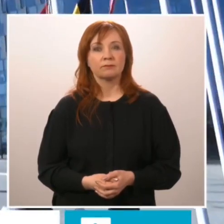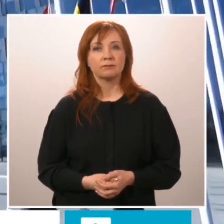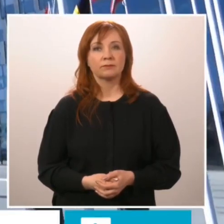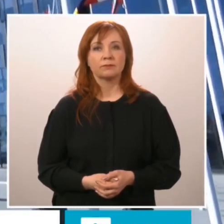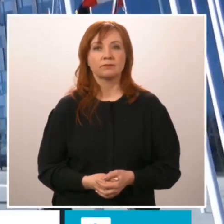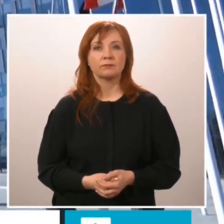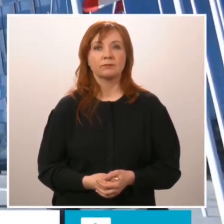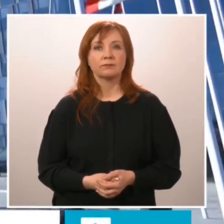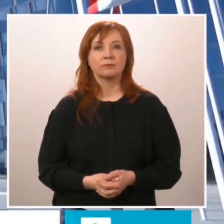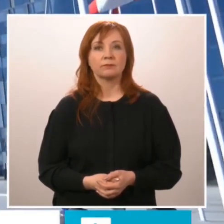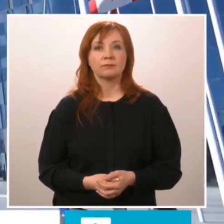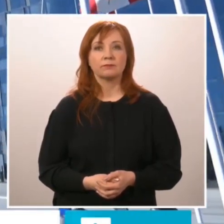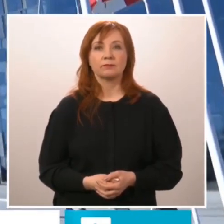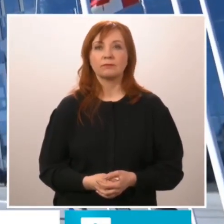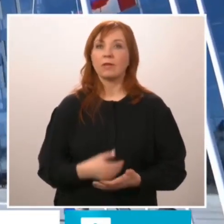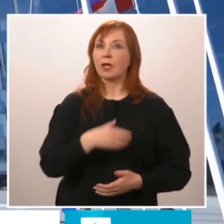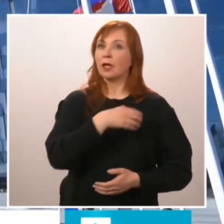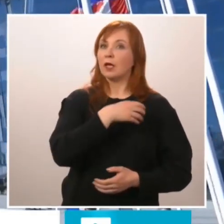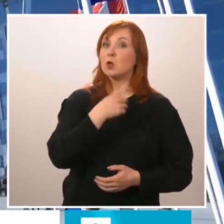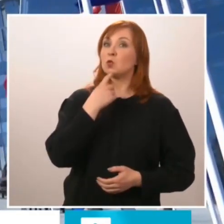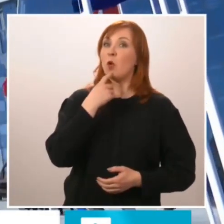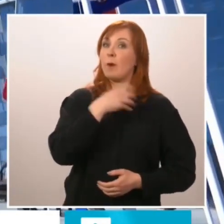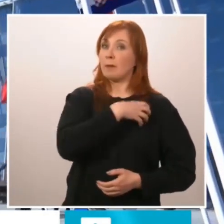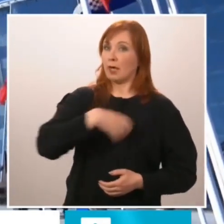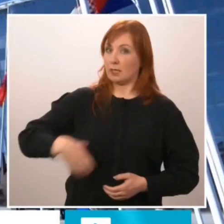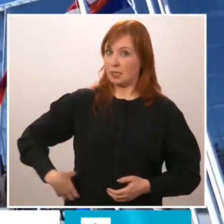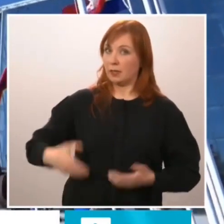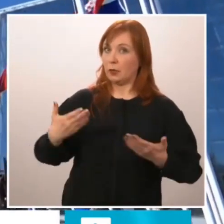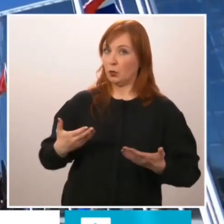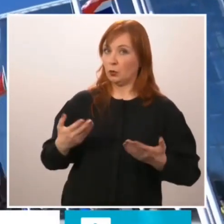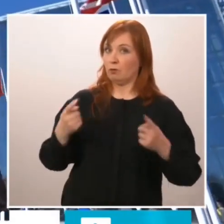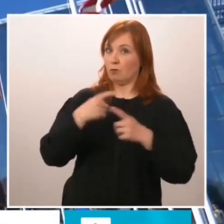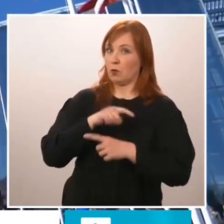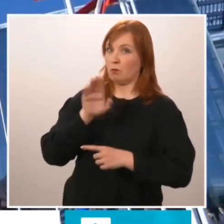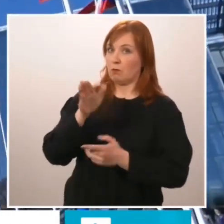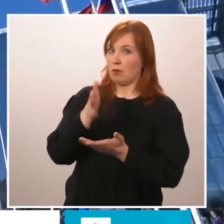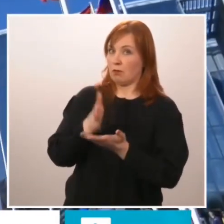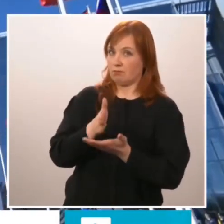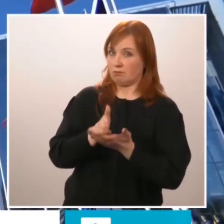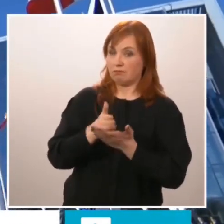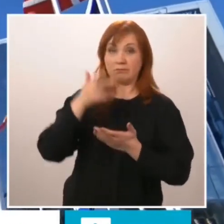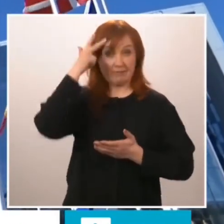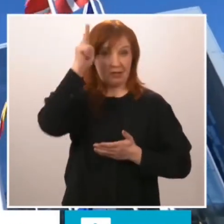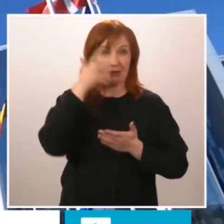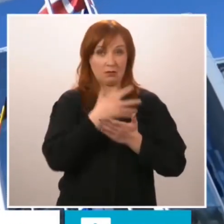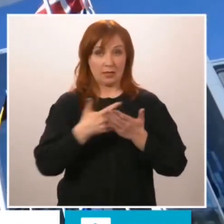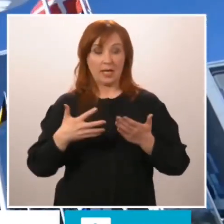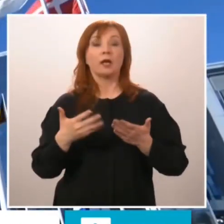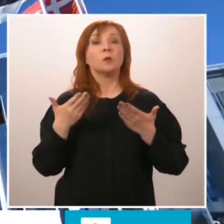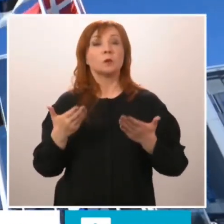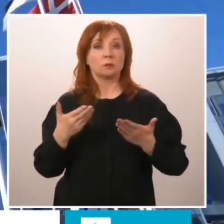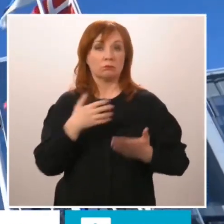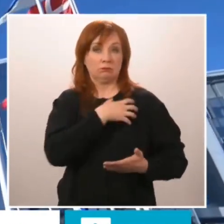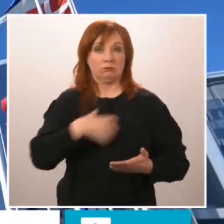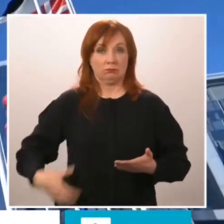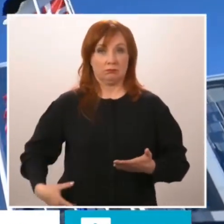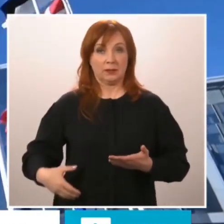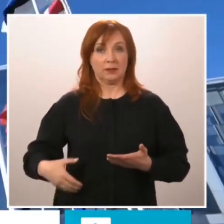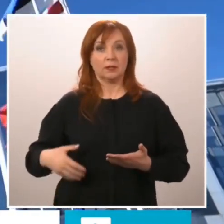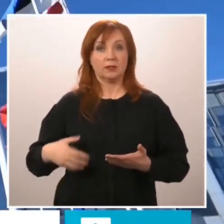The President of Finland will now deliver his address. The President of Finland will now deliver his address.